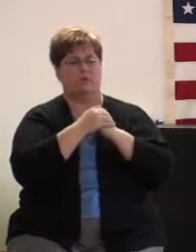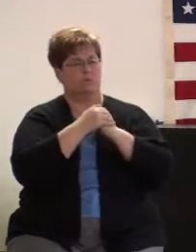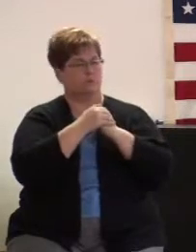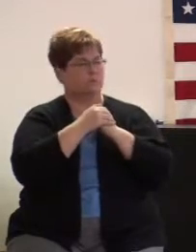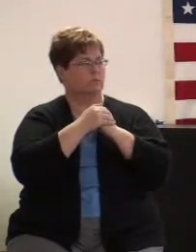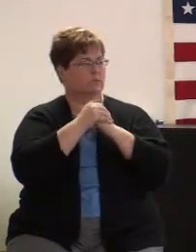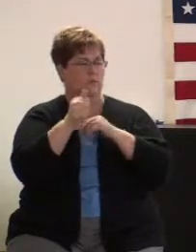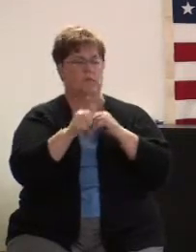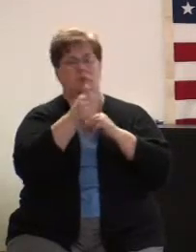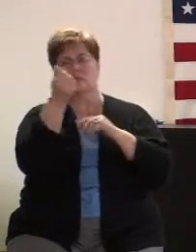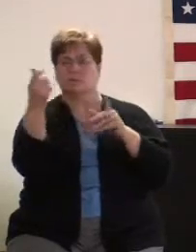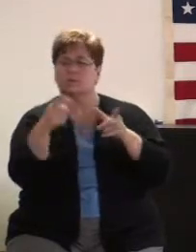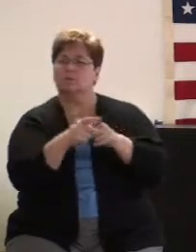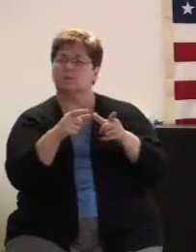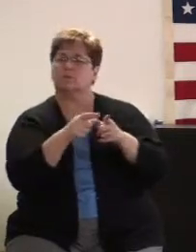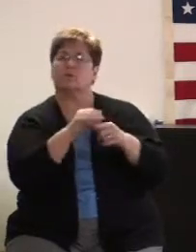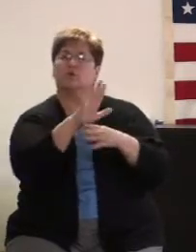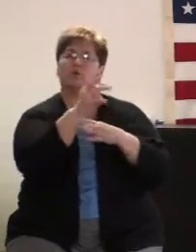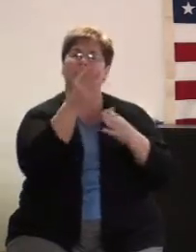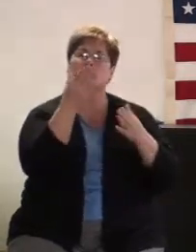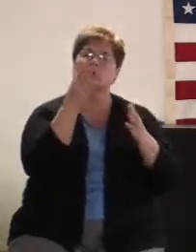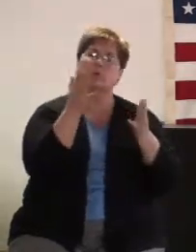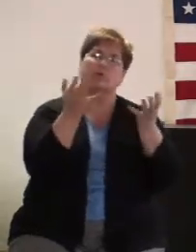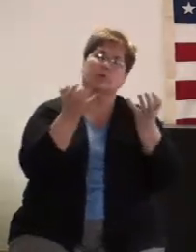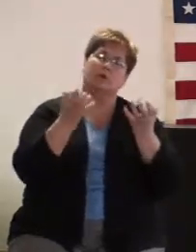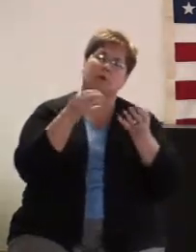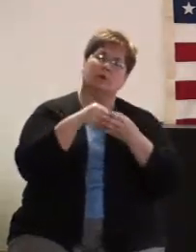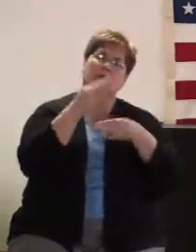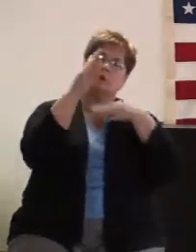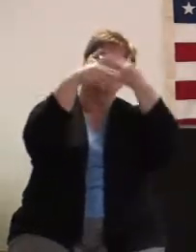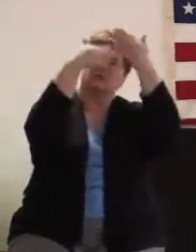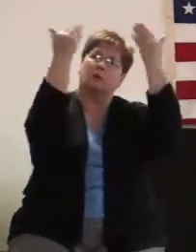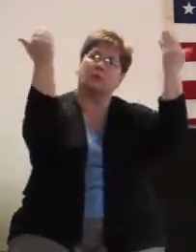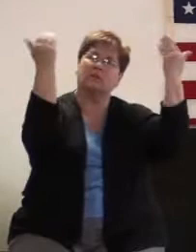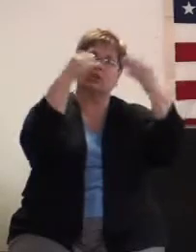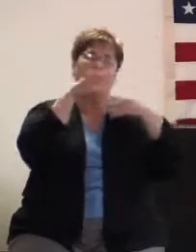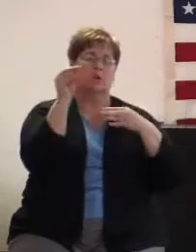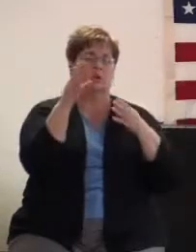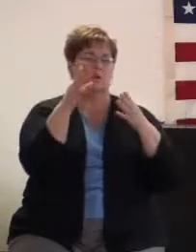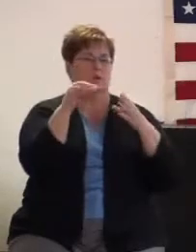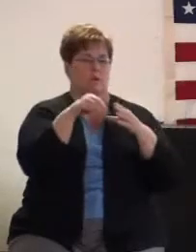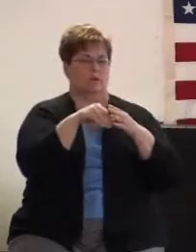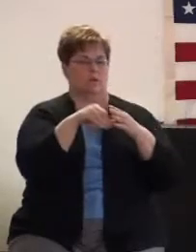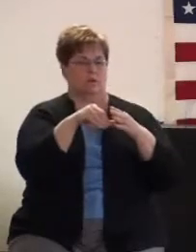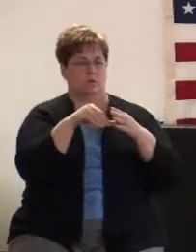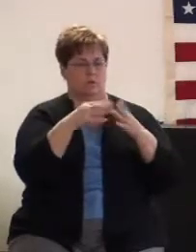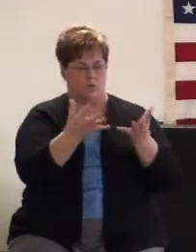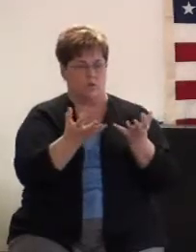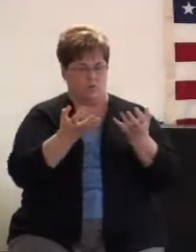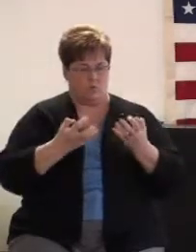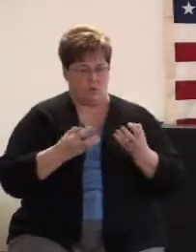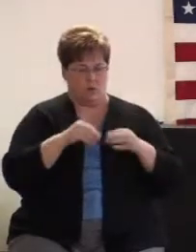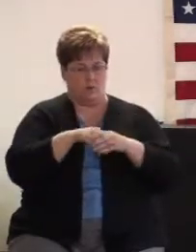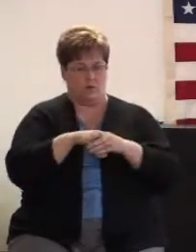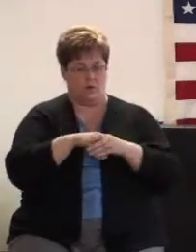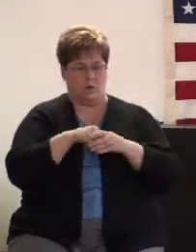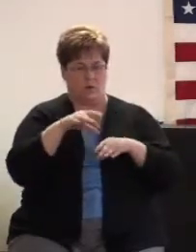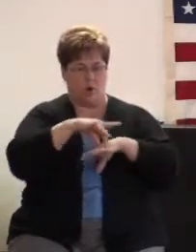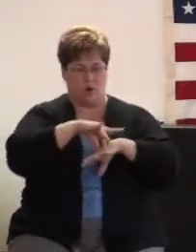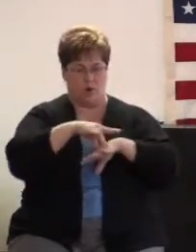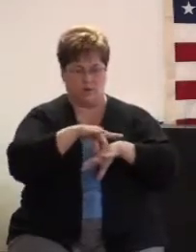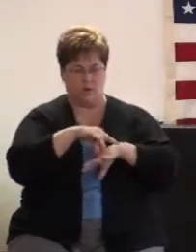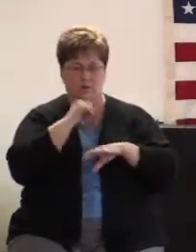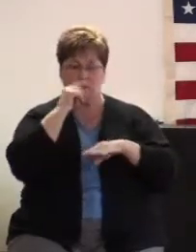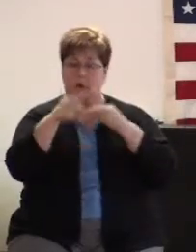in other words your will in heaven and in your will in earth it's not